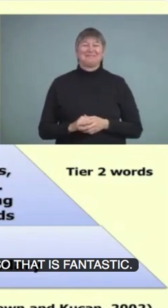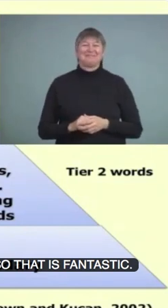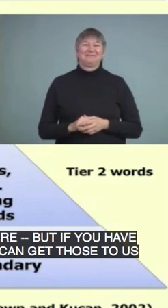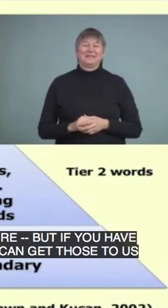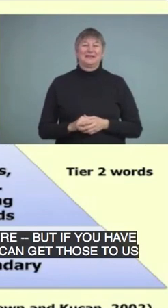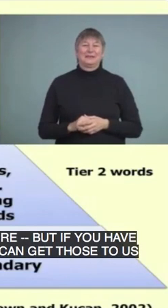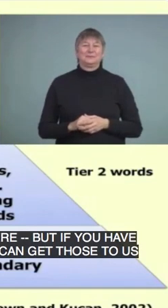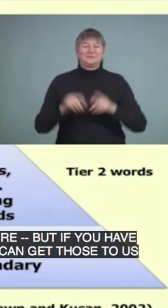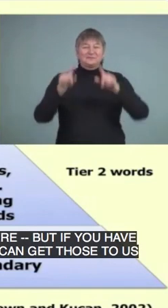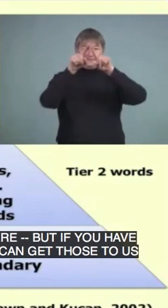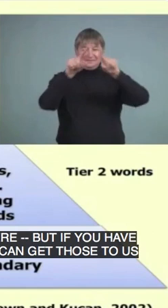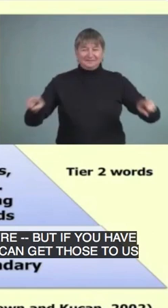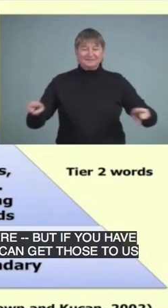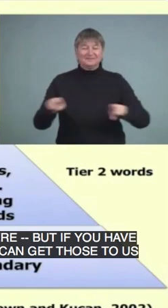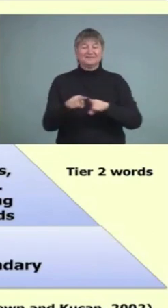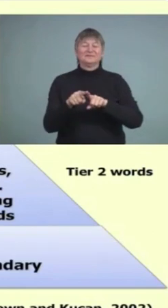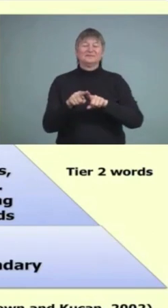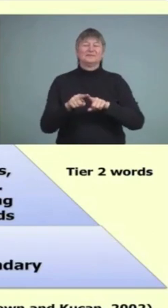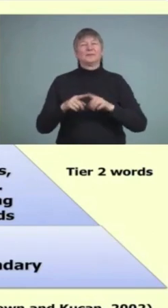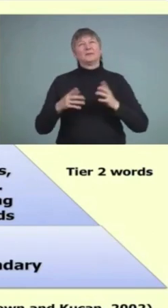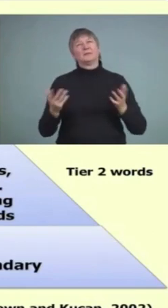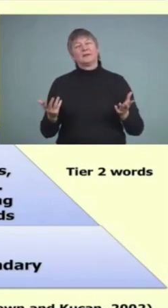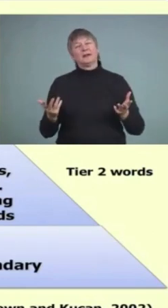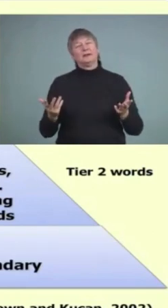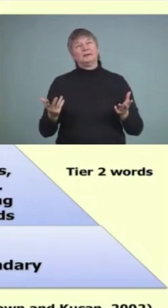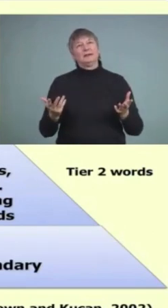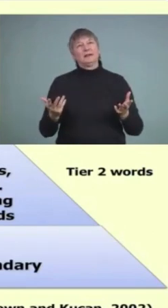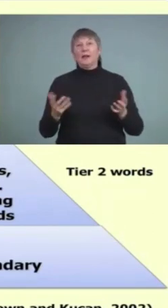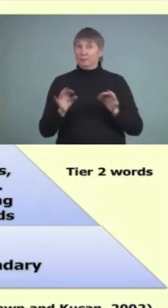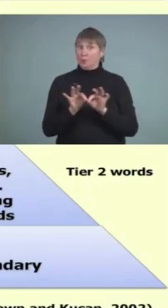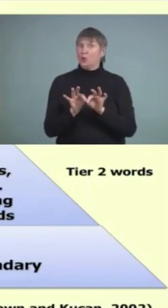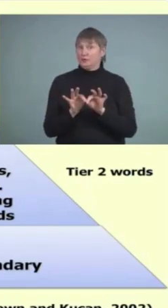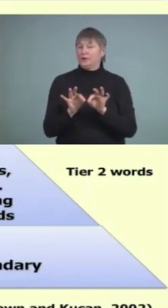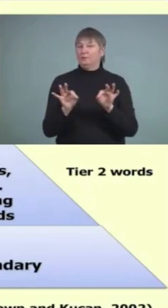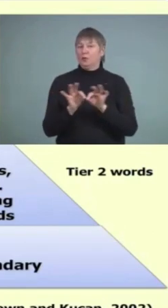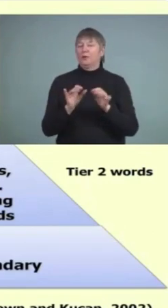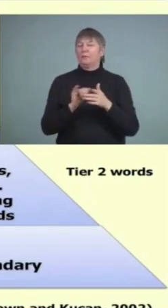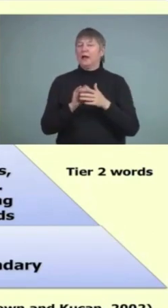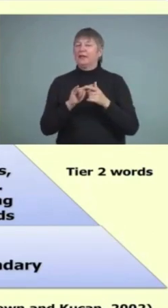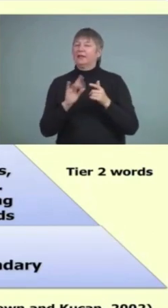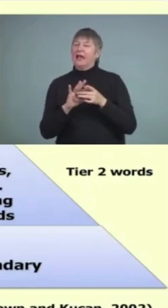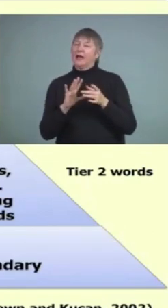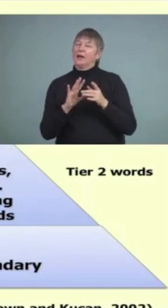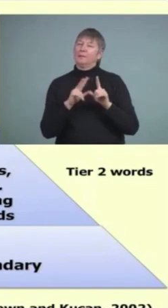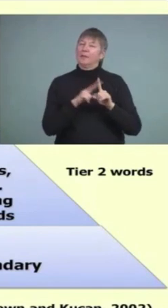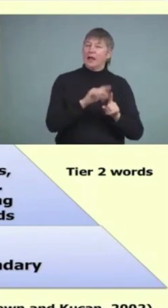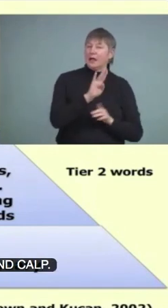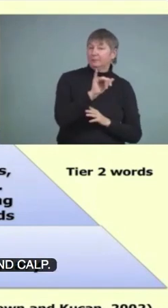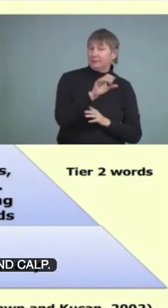really important. It kind of is in connection with our Bix and Kelp. So,